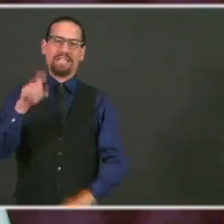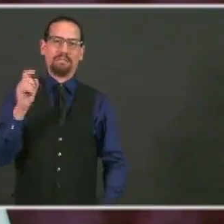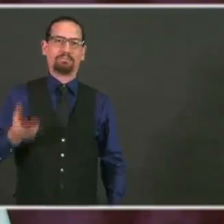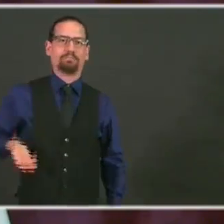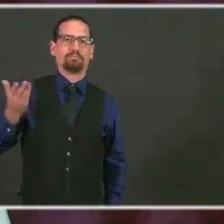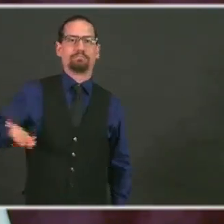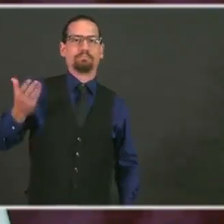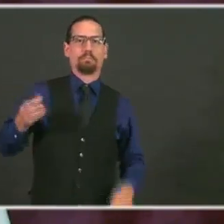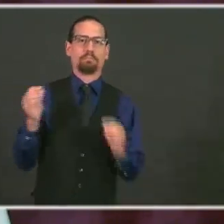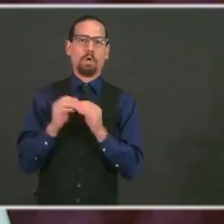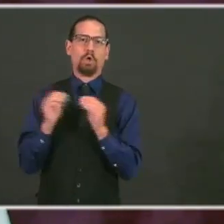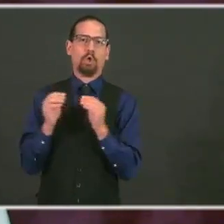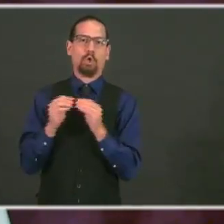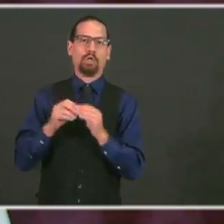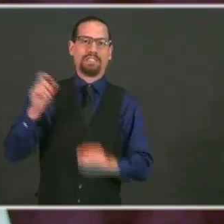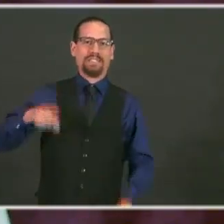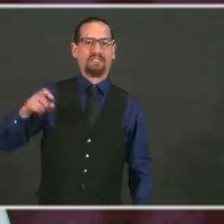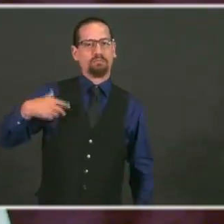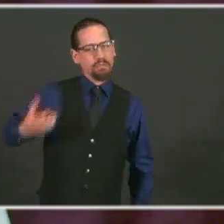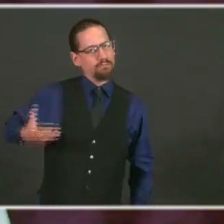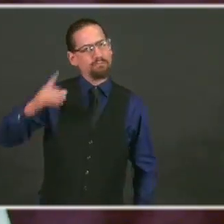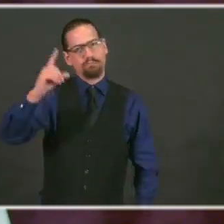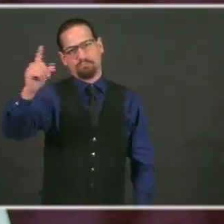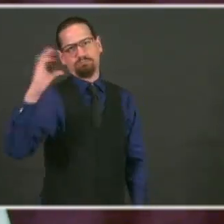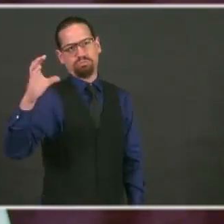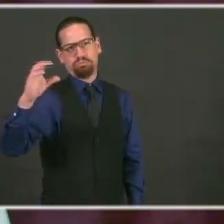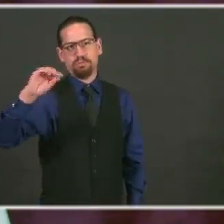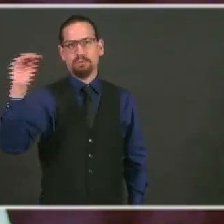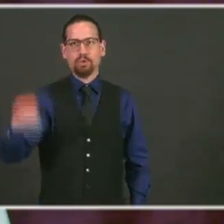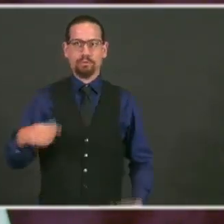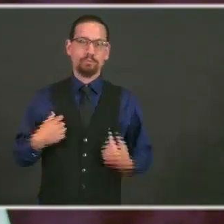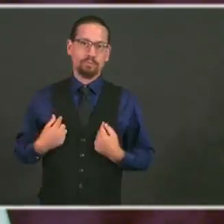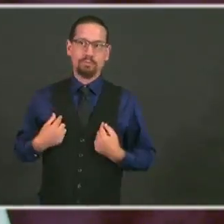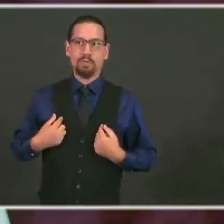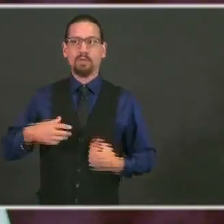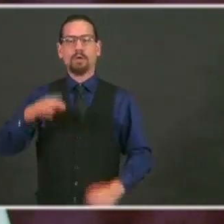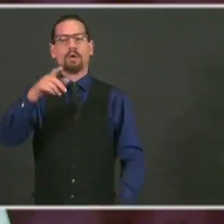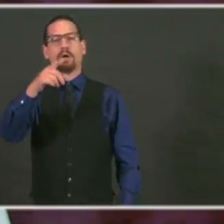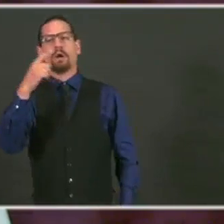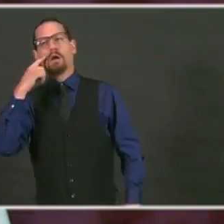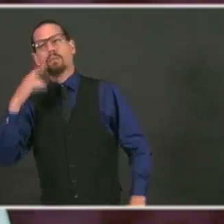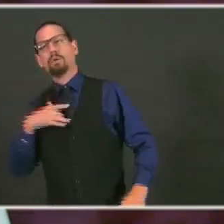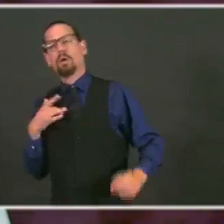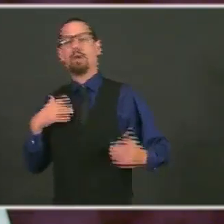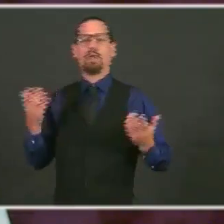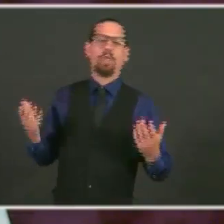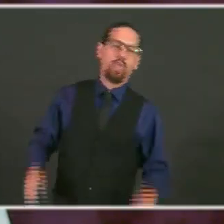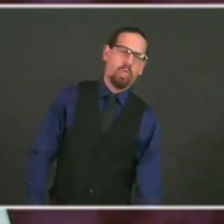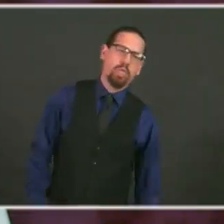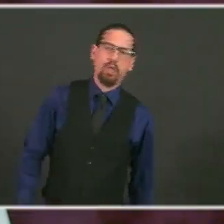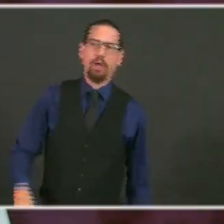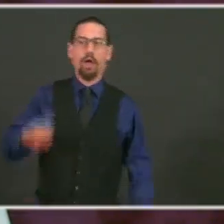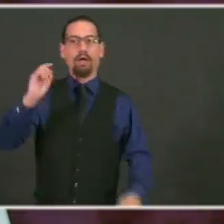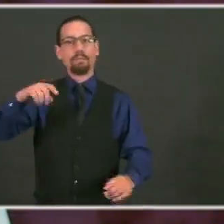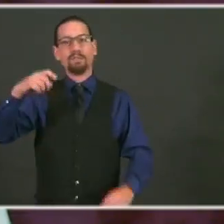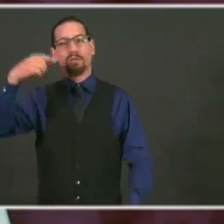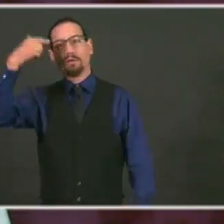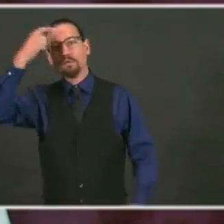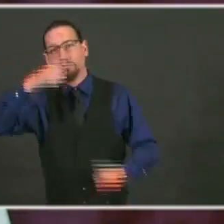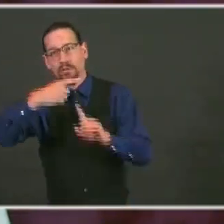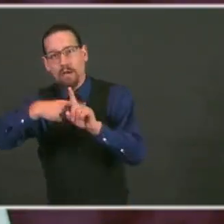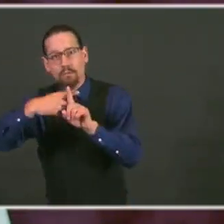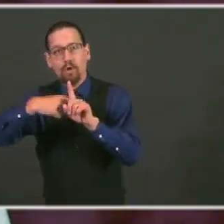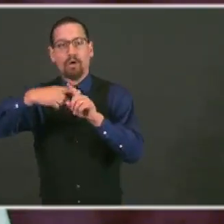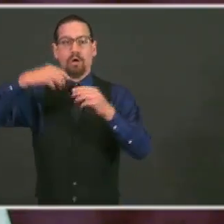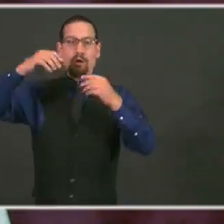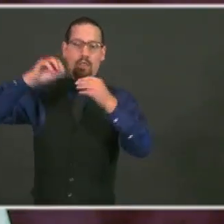and customers. Just fill it out, and if you're symptom-free, you get a green smiley face, and you can use that green smiley face throughout